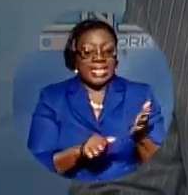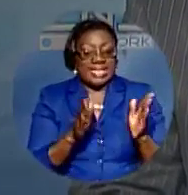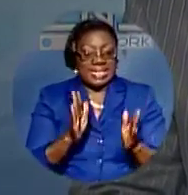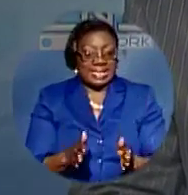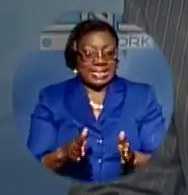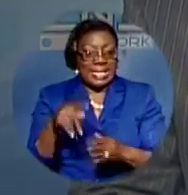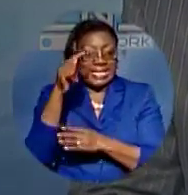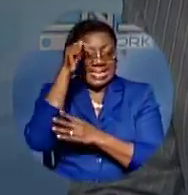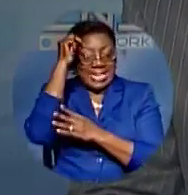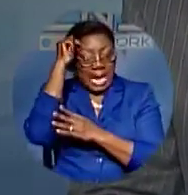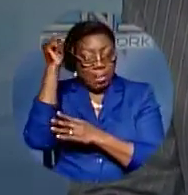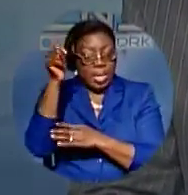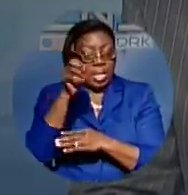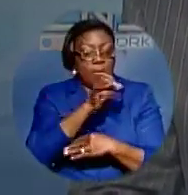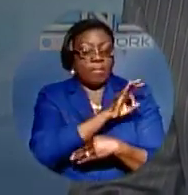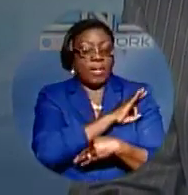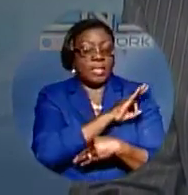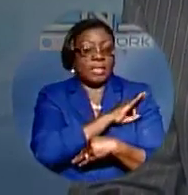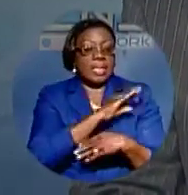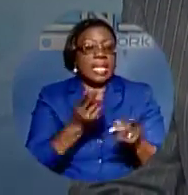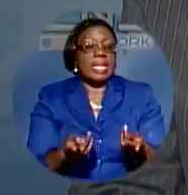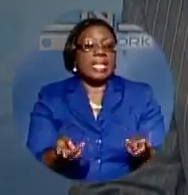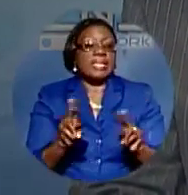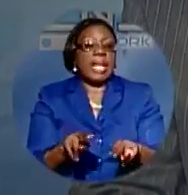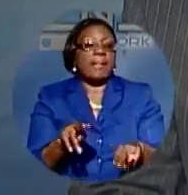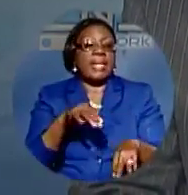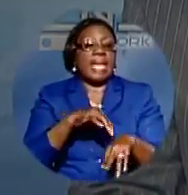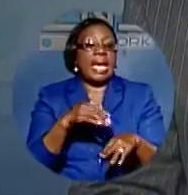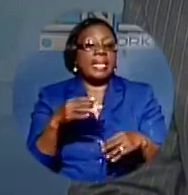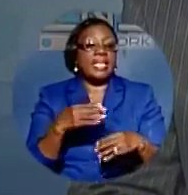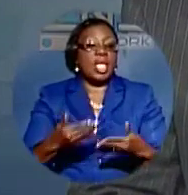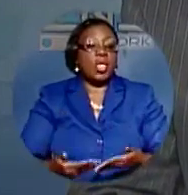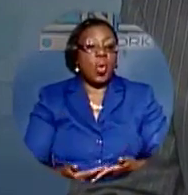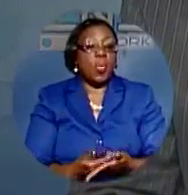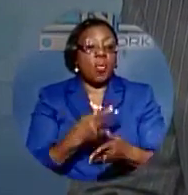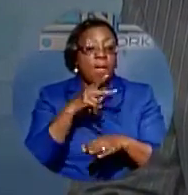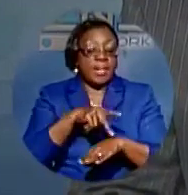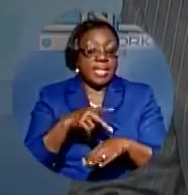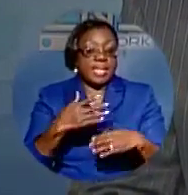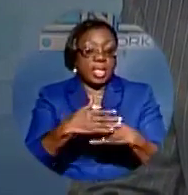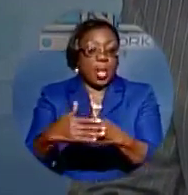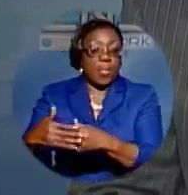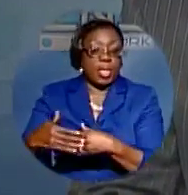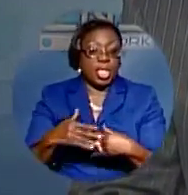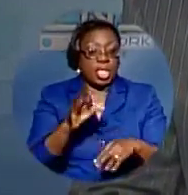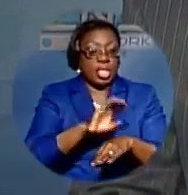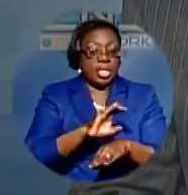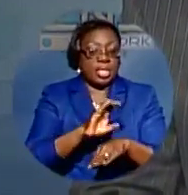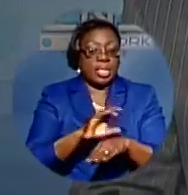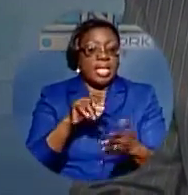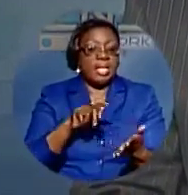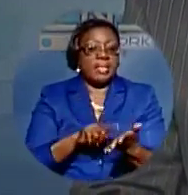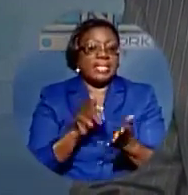That ceremony taking place at the New Providence Community Church this afternoon. Ferguson breaks down the meaning of it for us.